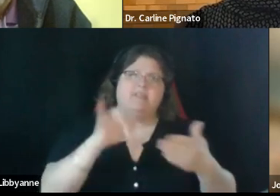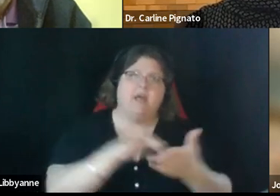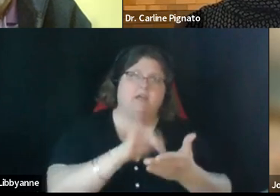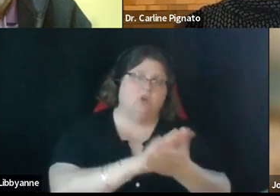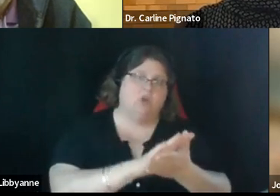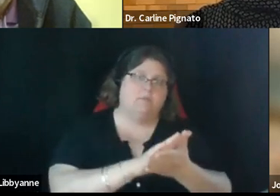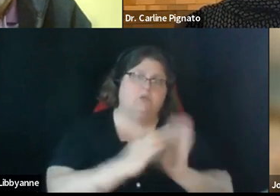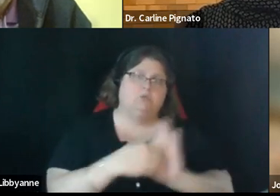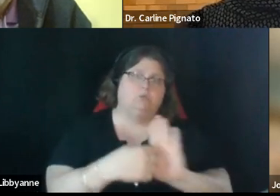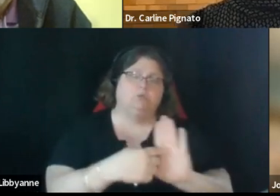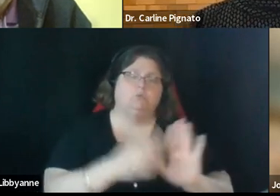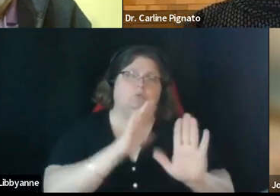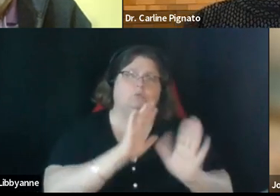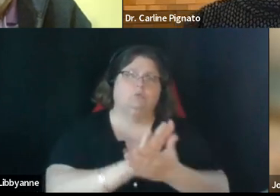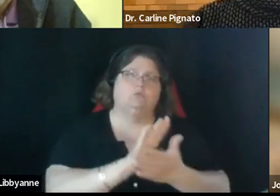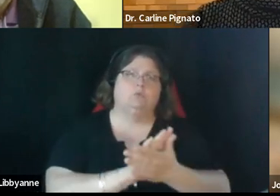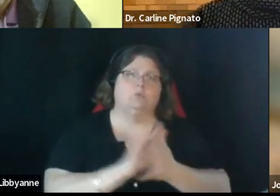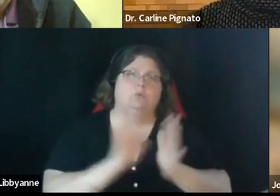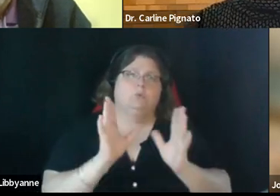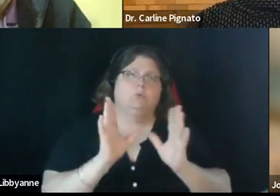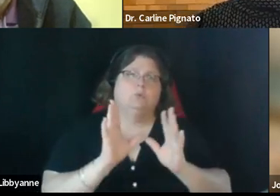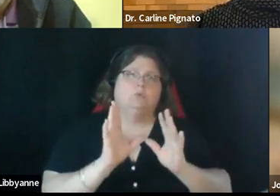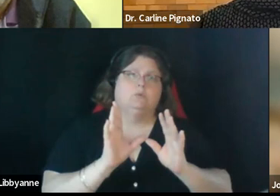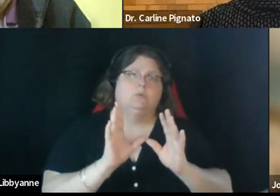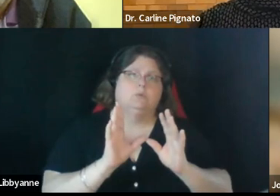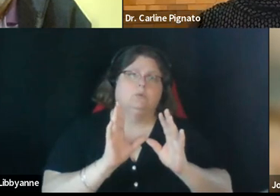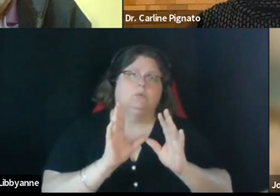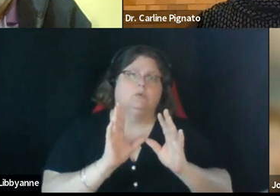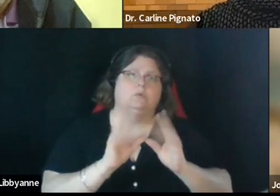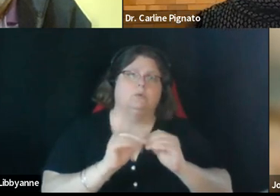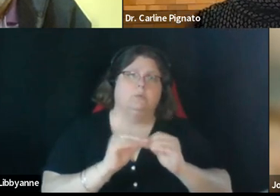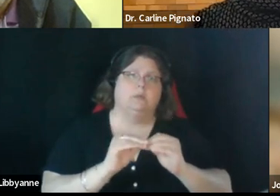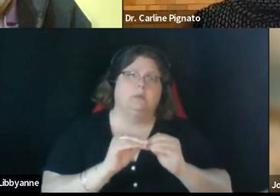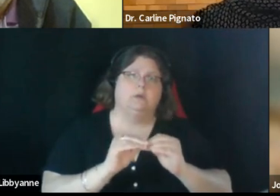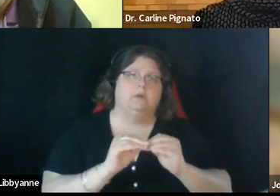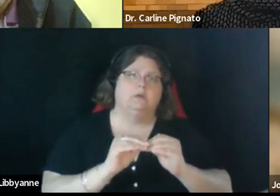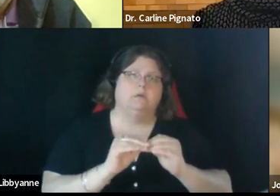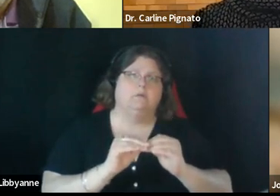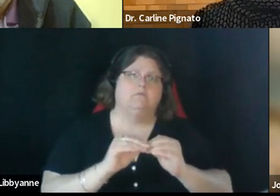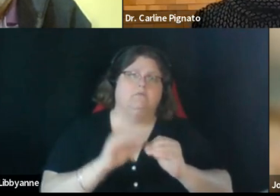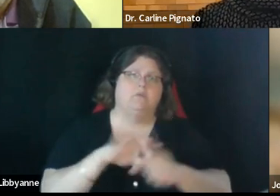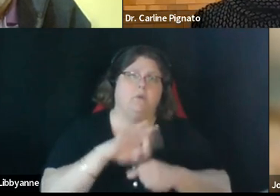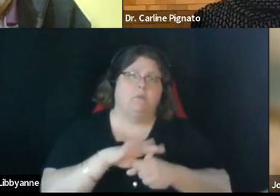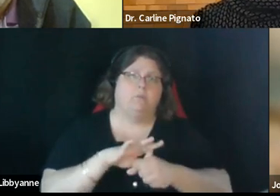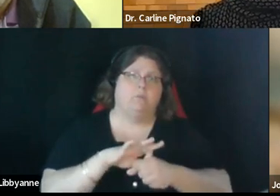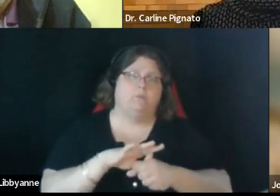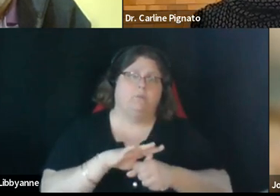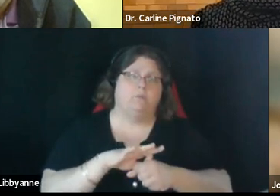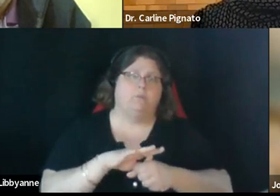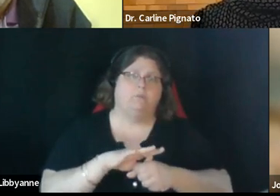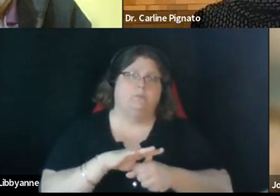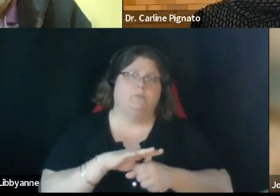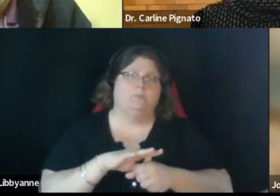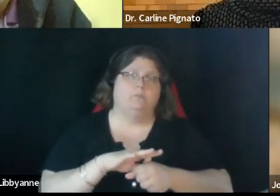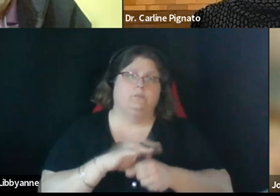to the school committee um for vote this we can only